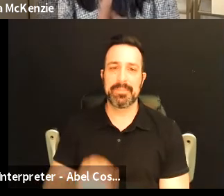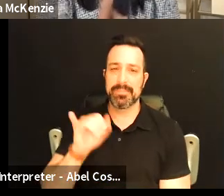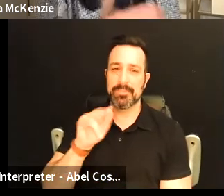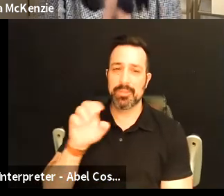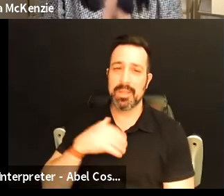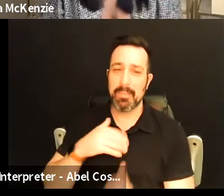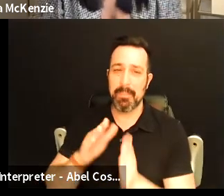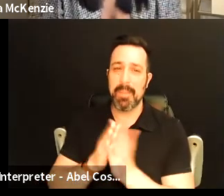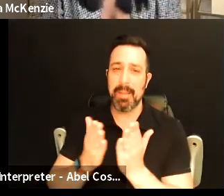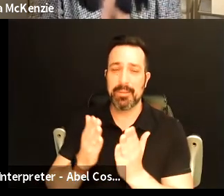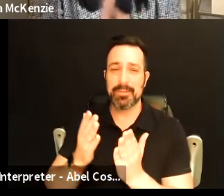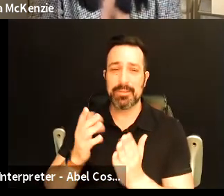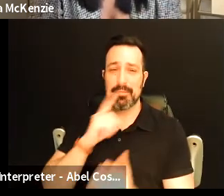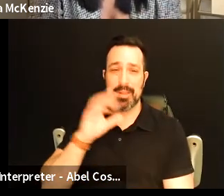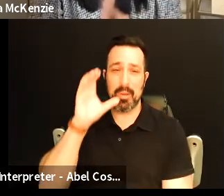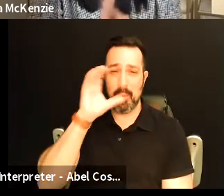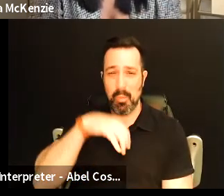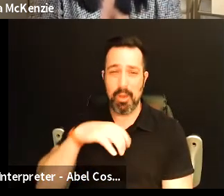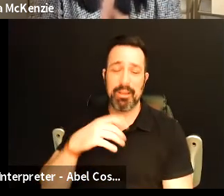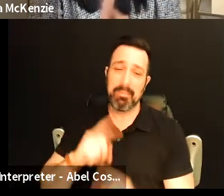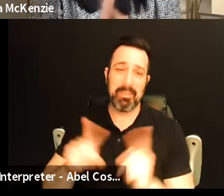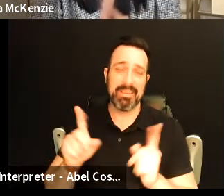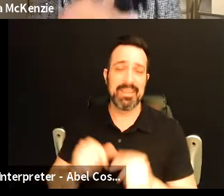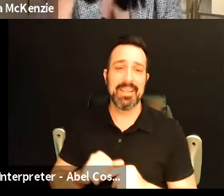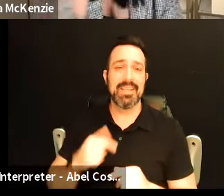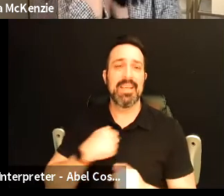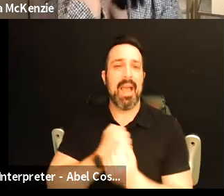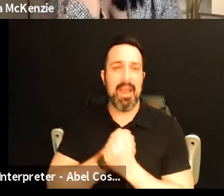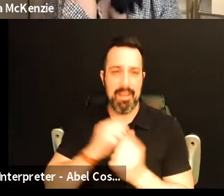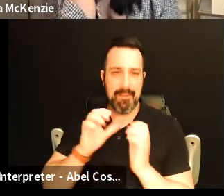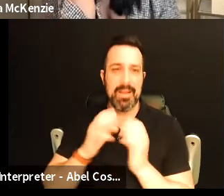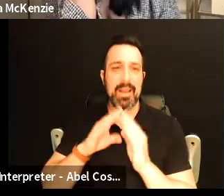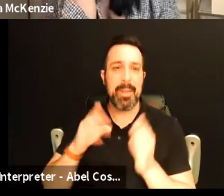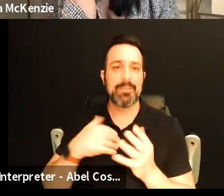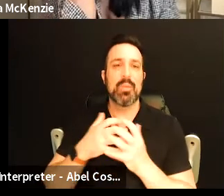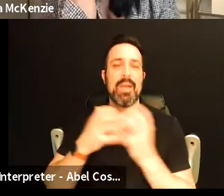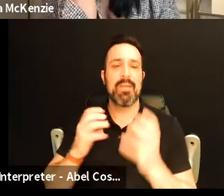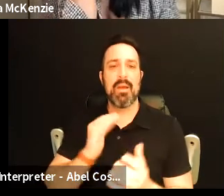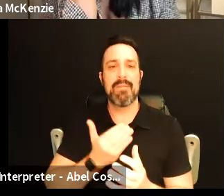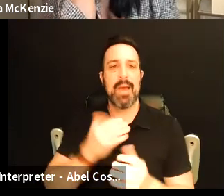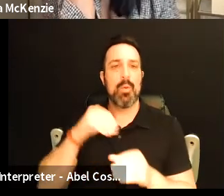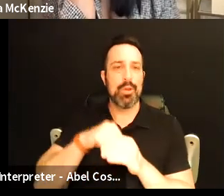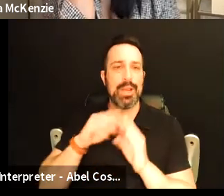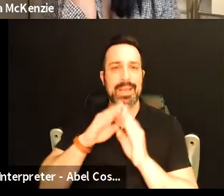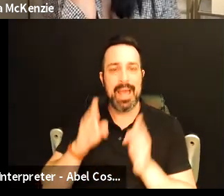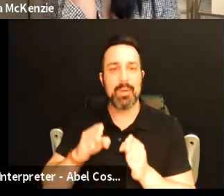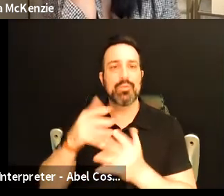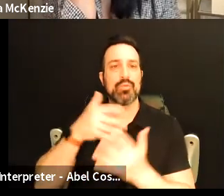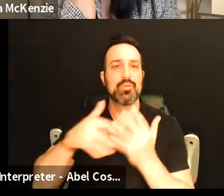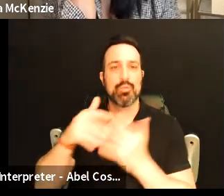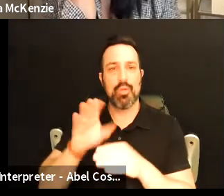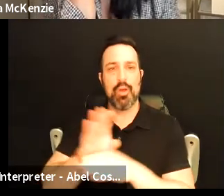wonky environmental but i love clubhouse we actually have a lot of our um in-house social entrepreneurs